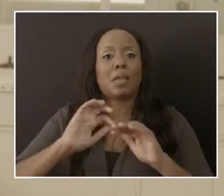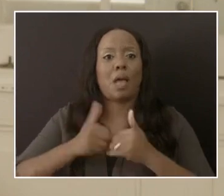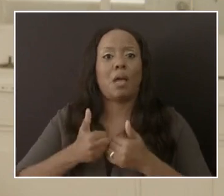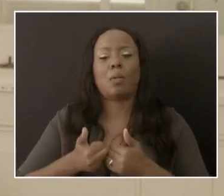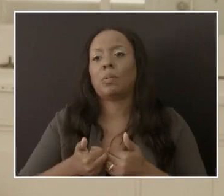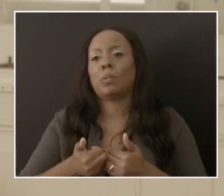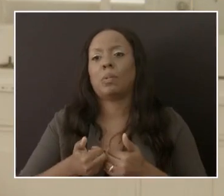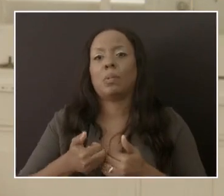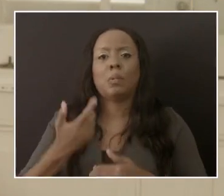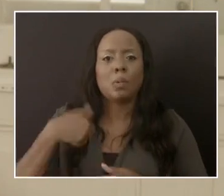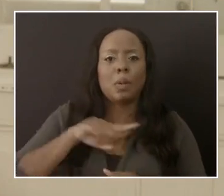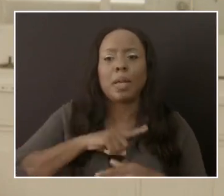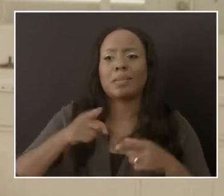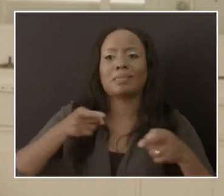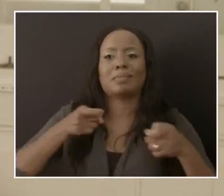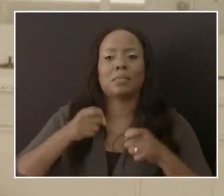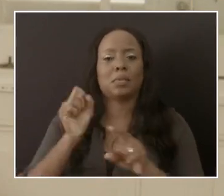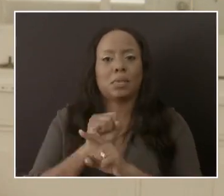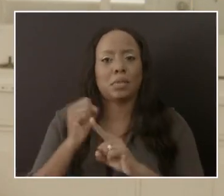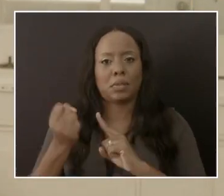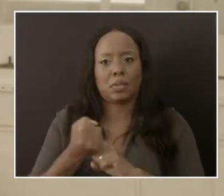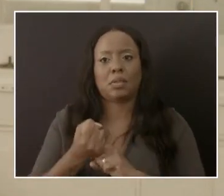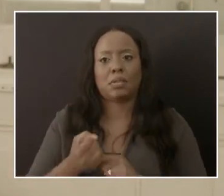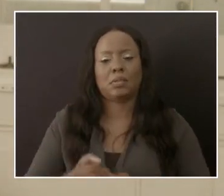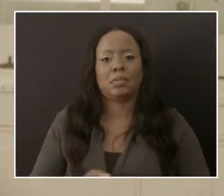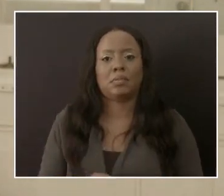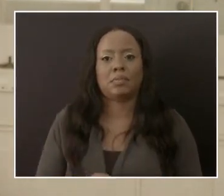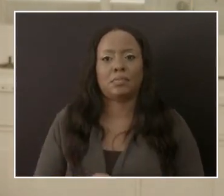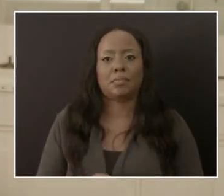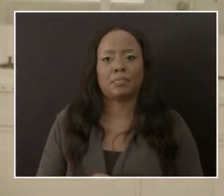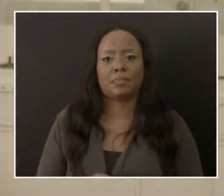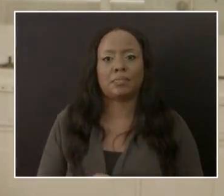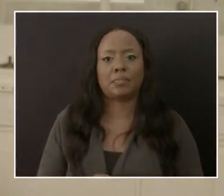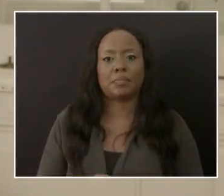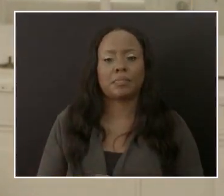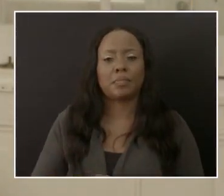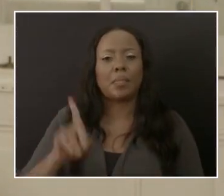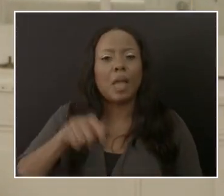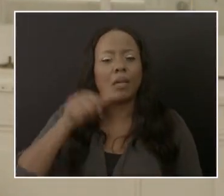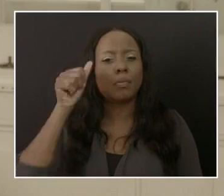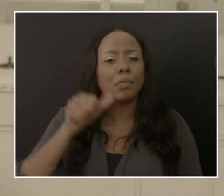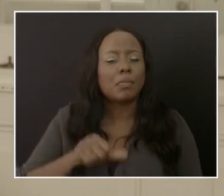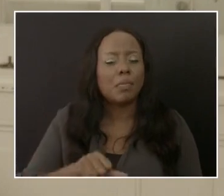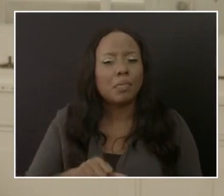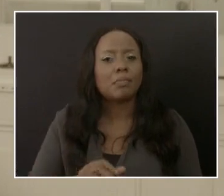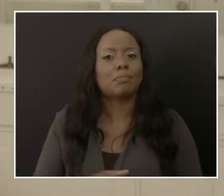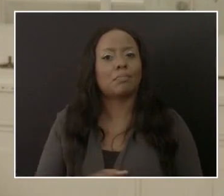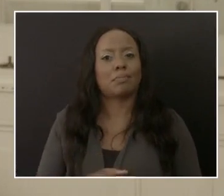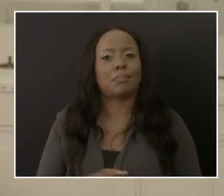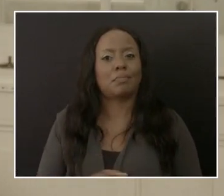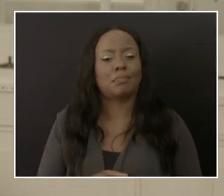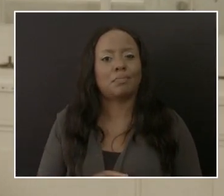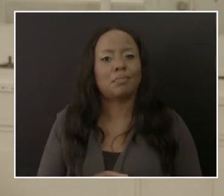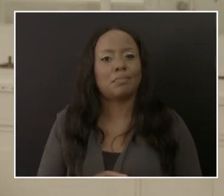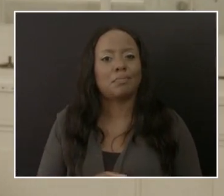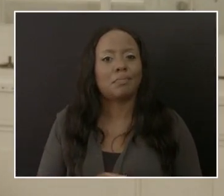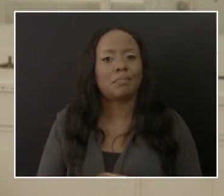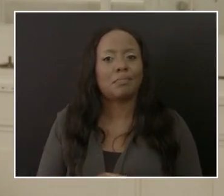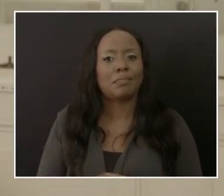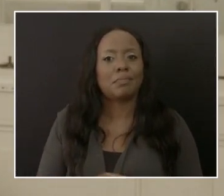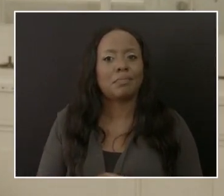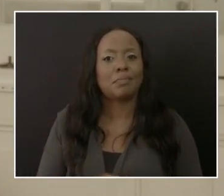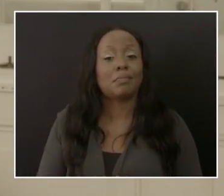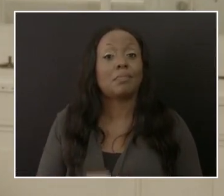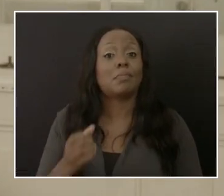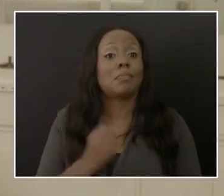COVID. Please recall, it was only a year ago when we, the bus